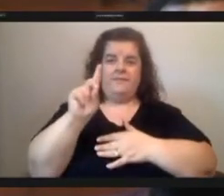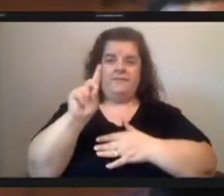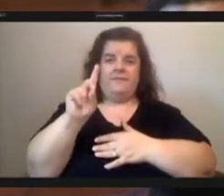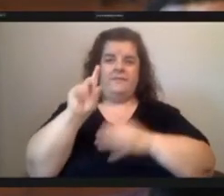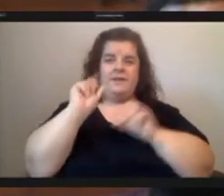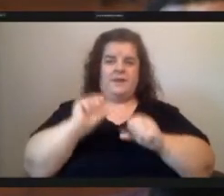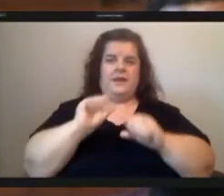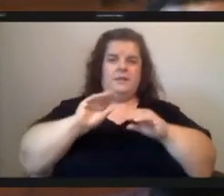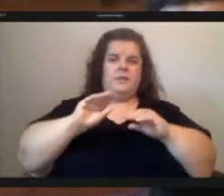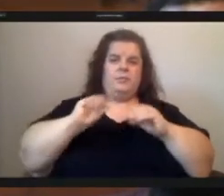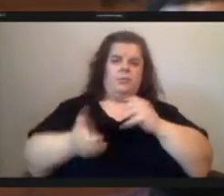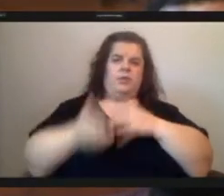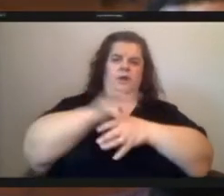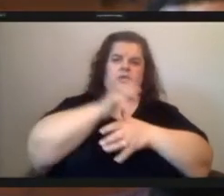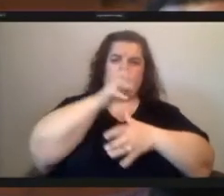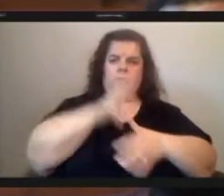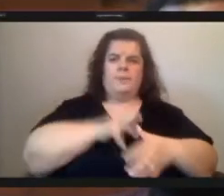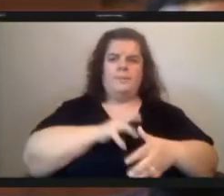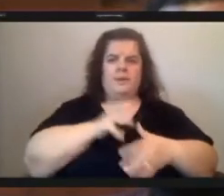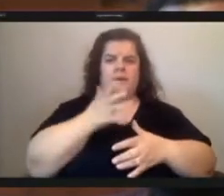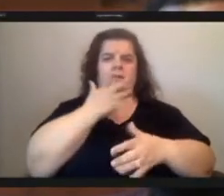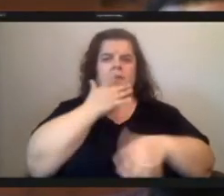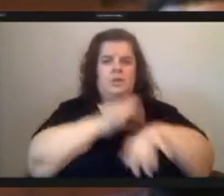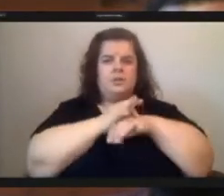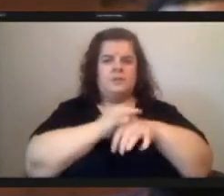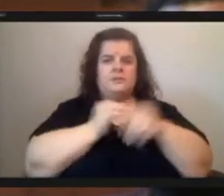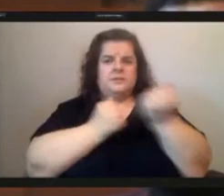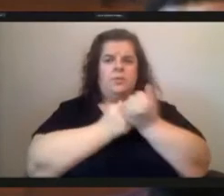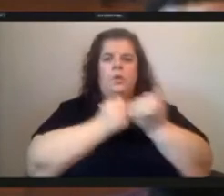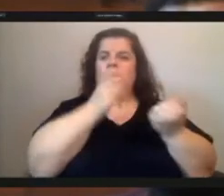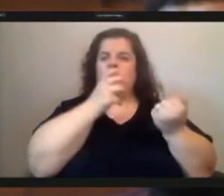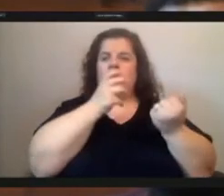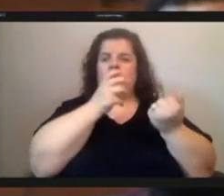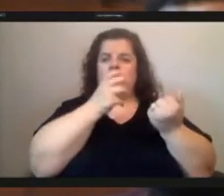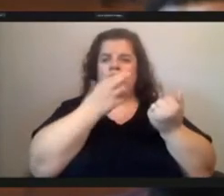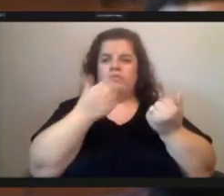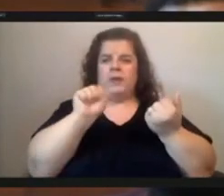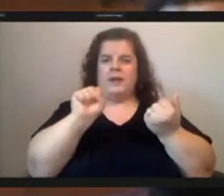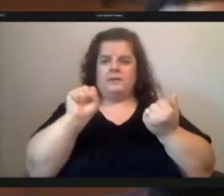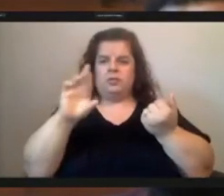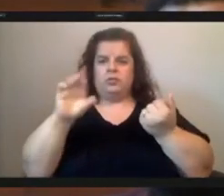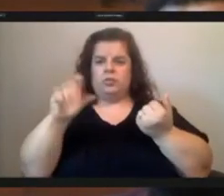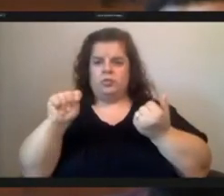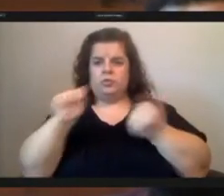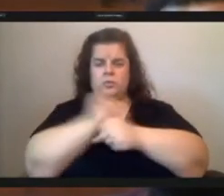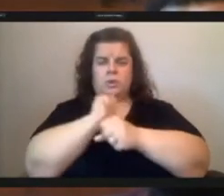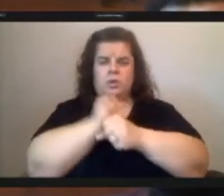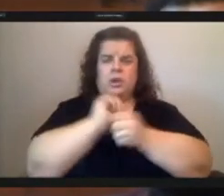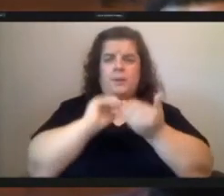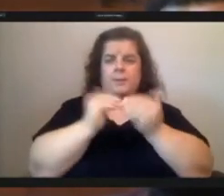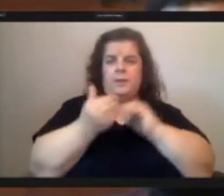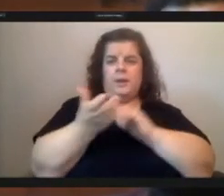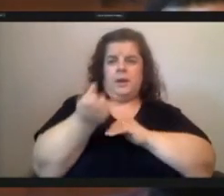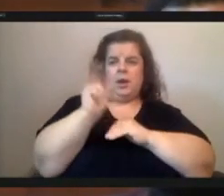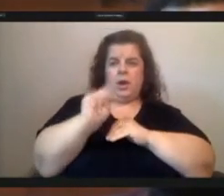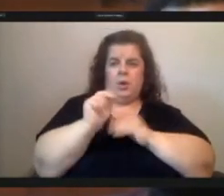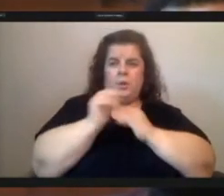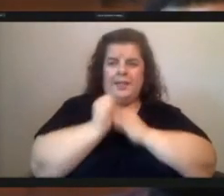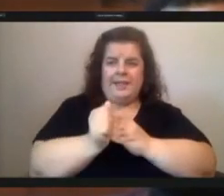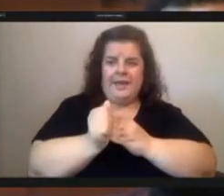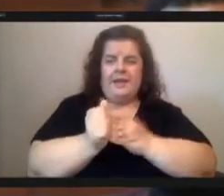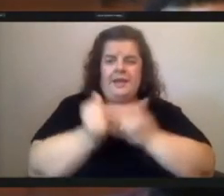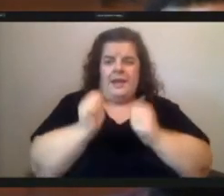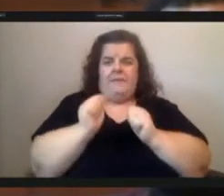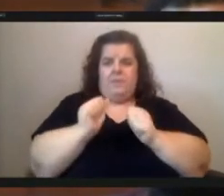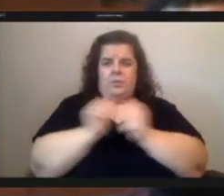prioritize women of color and support grassroots work community owned and led efforts that could go hand in hand with work already happening at the ura